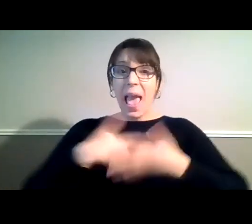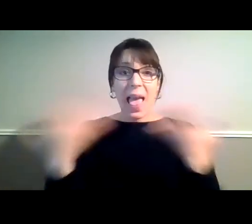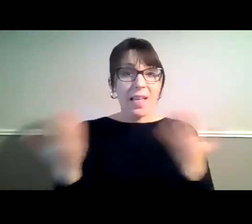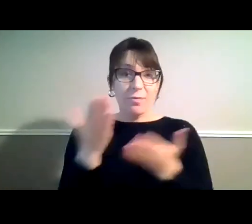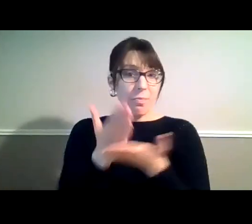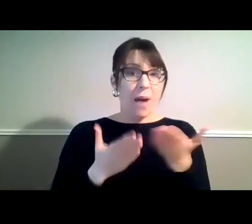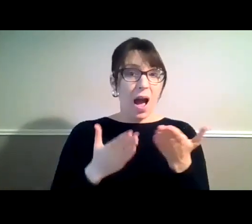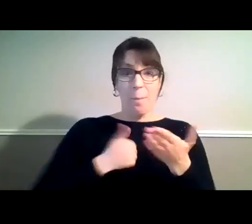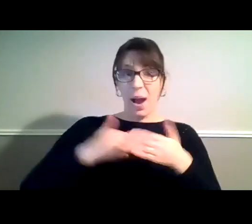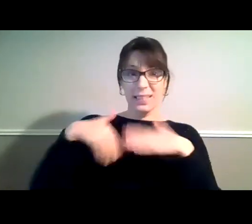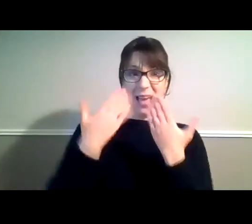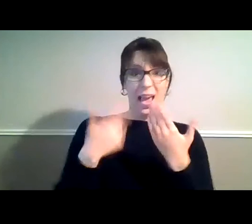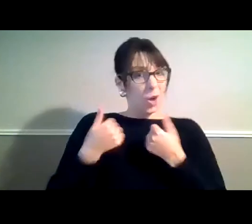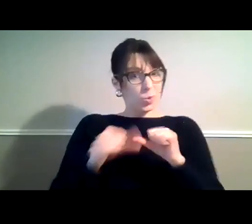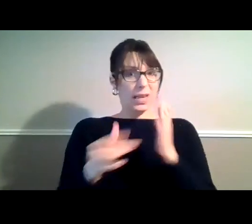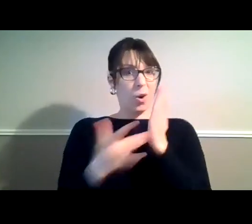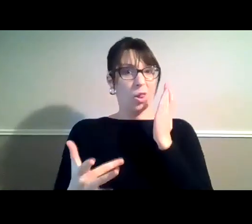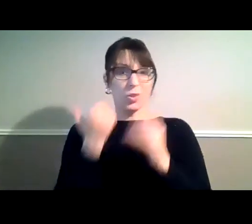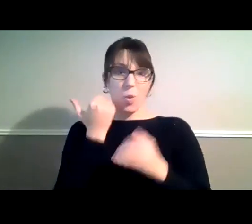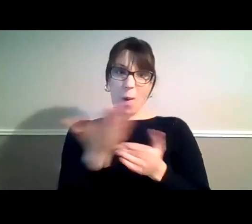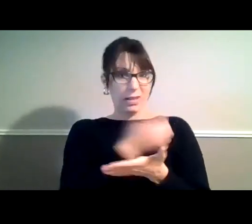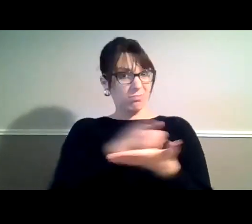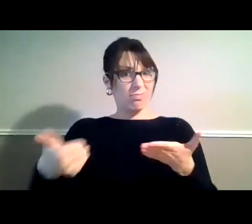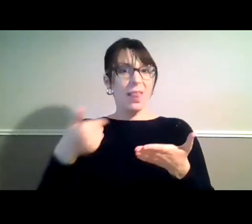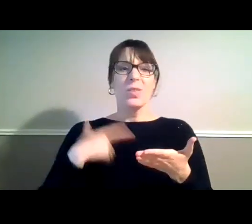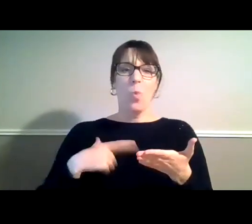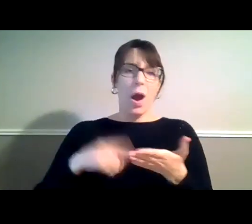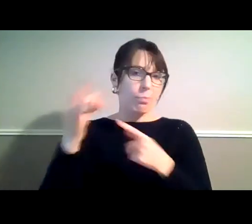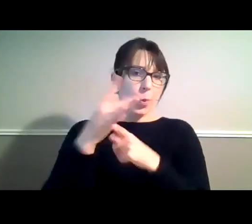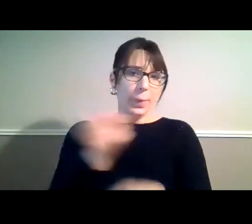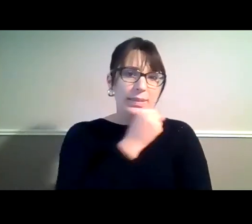by assistive technology. So that's why it's so critical.